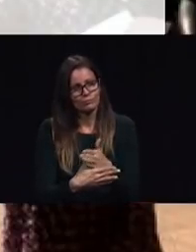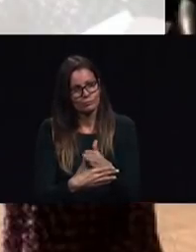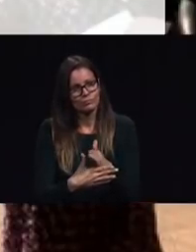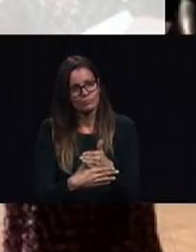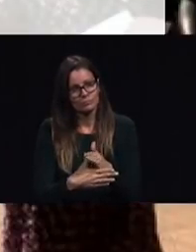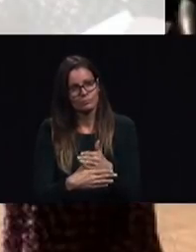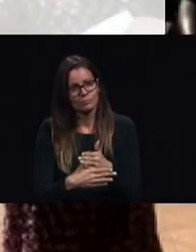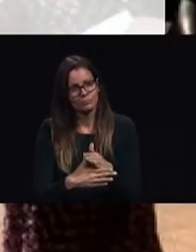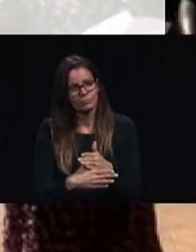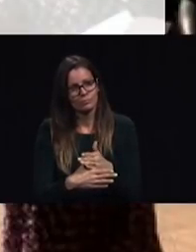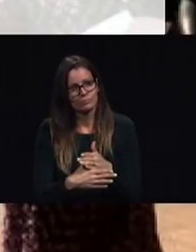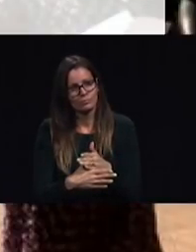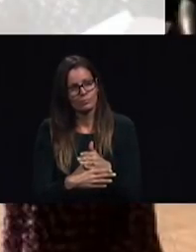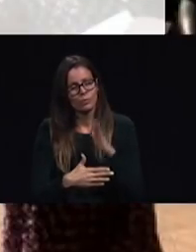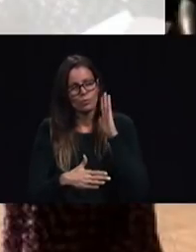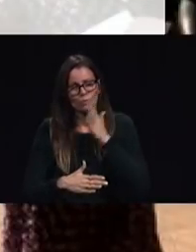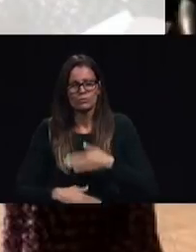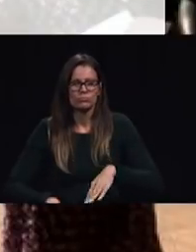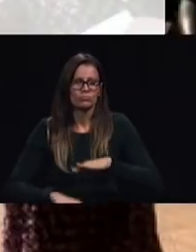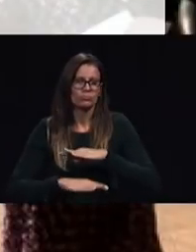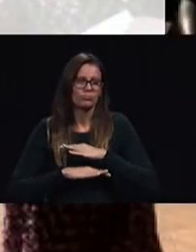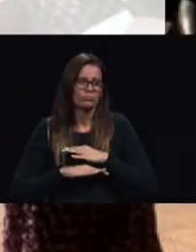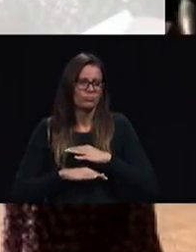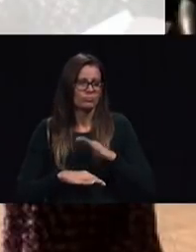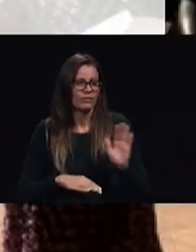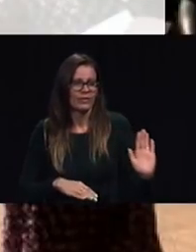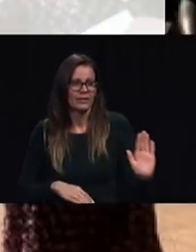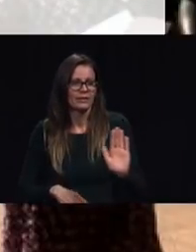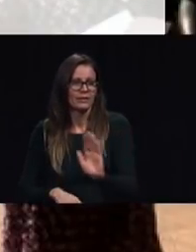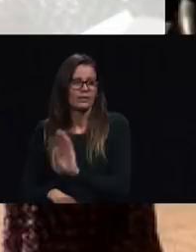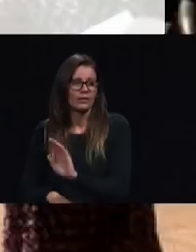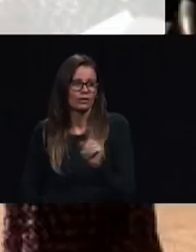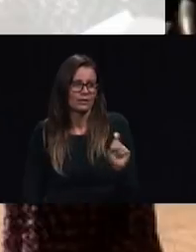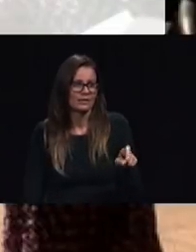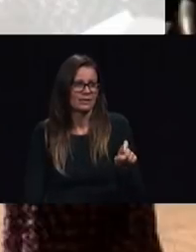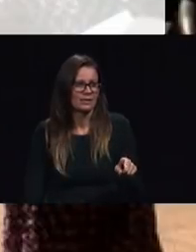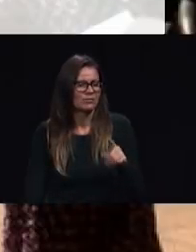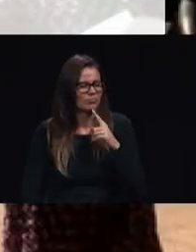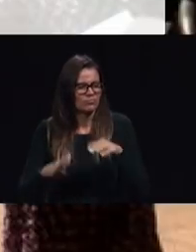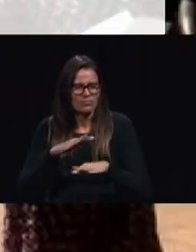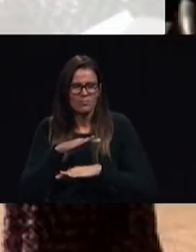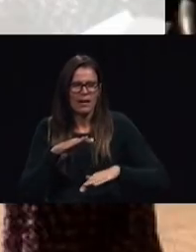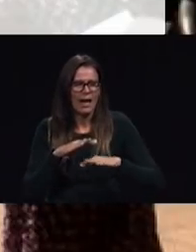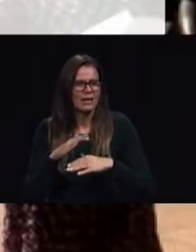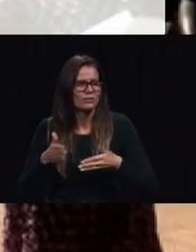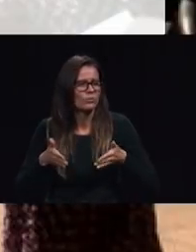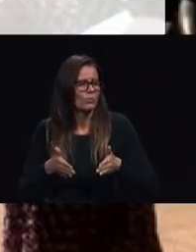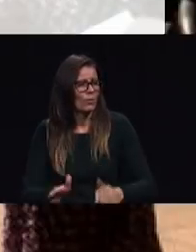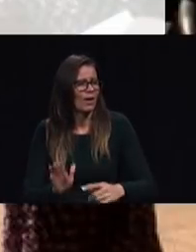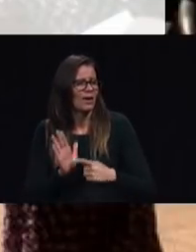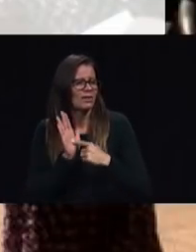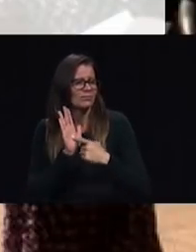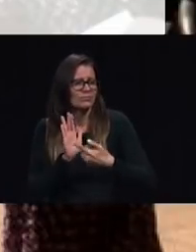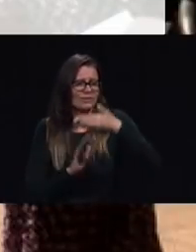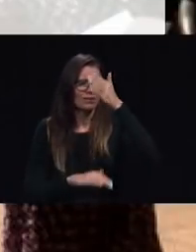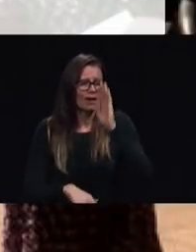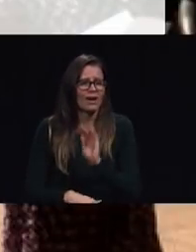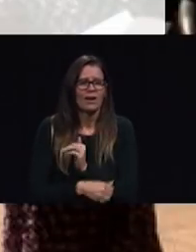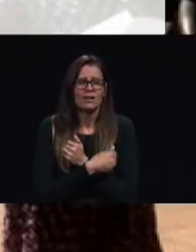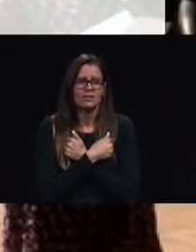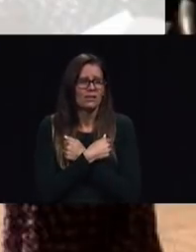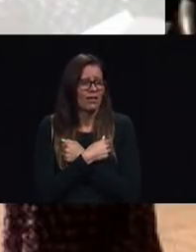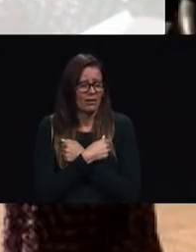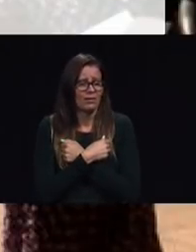will meet people's needs in a practical way demonstrating God's love and compassion from the heart transplant being done